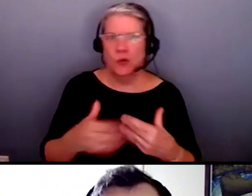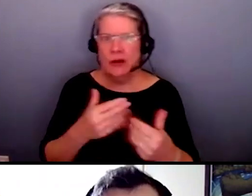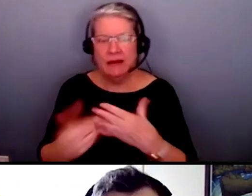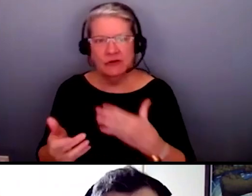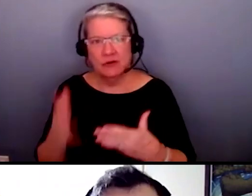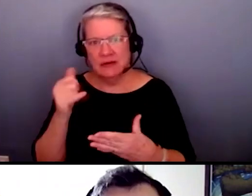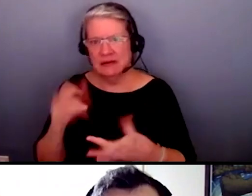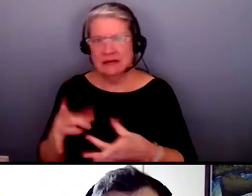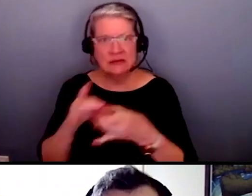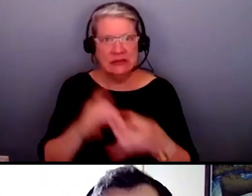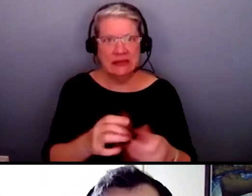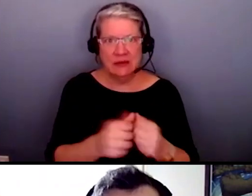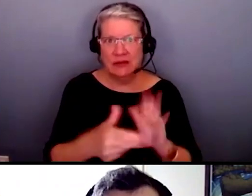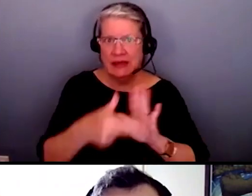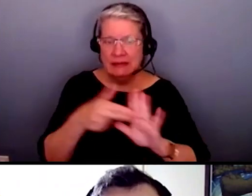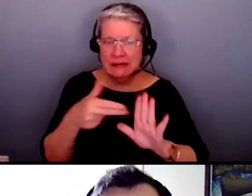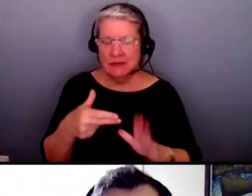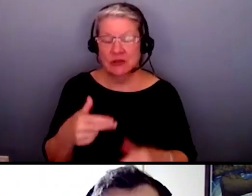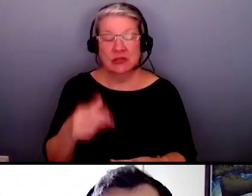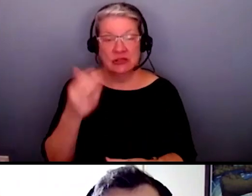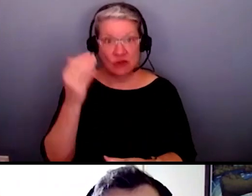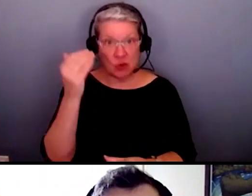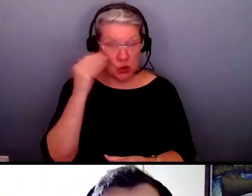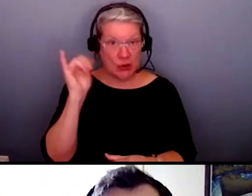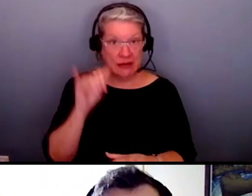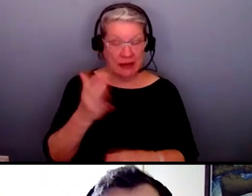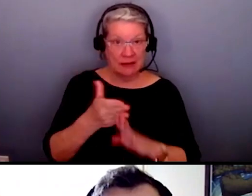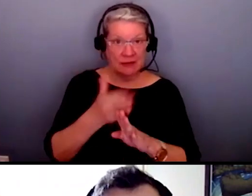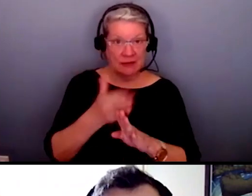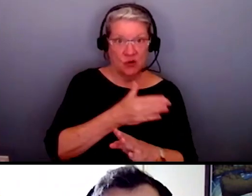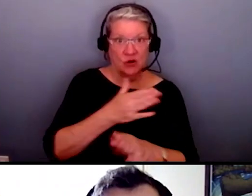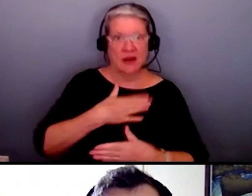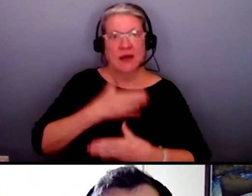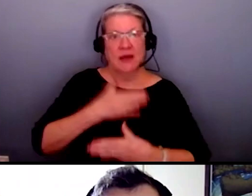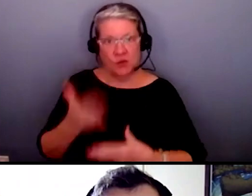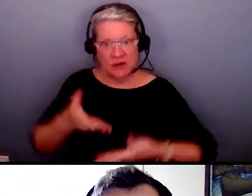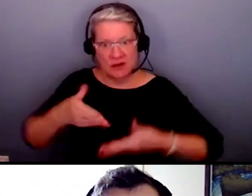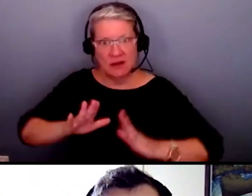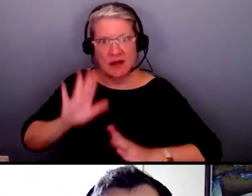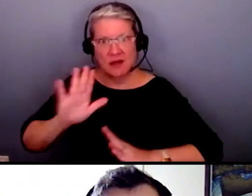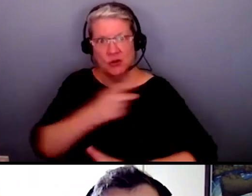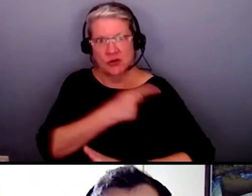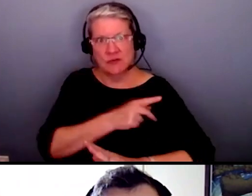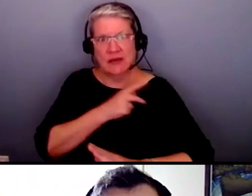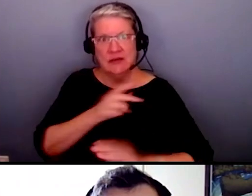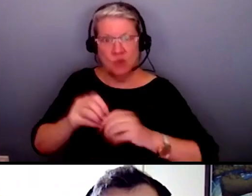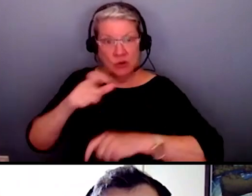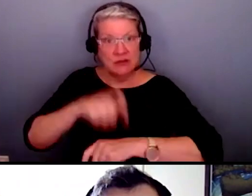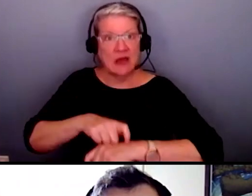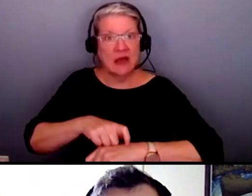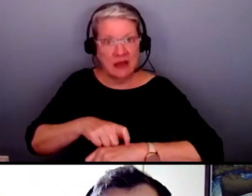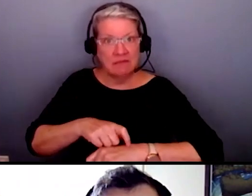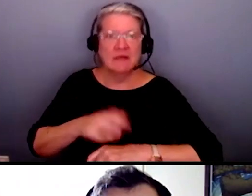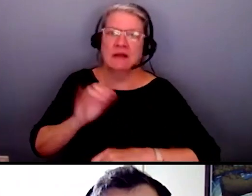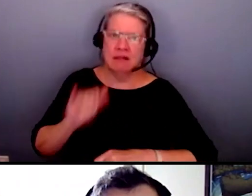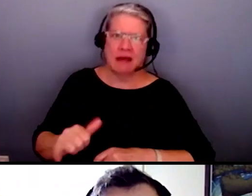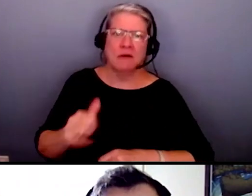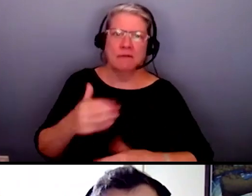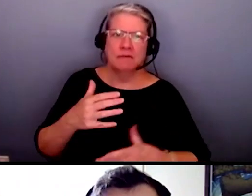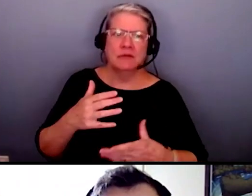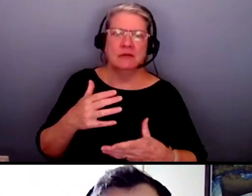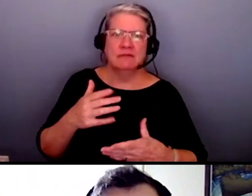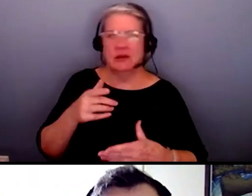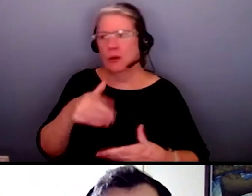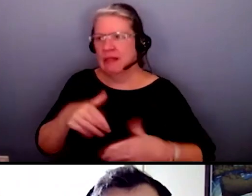those diagnoses so knowing that and being willing to give those patients a little bit more time to actually get